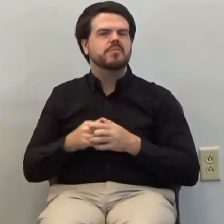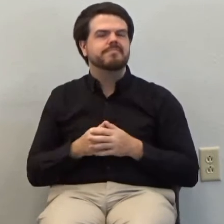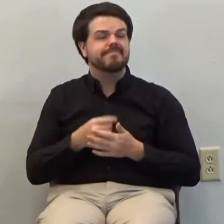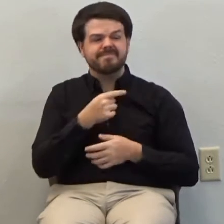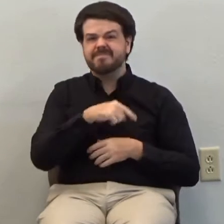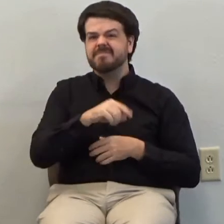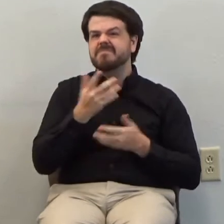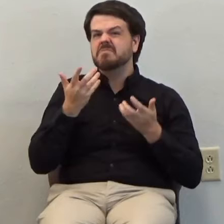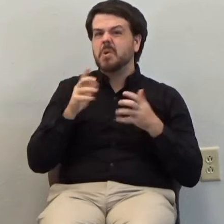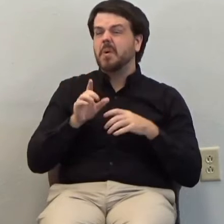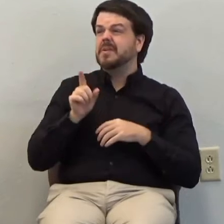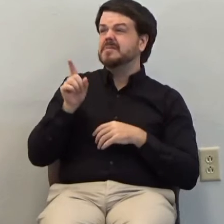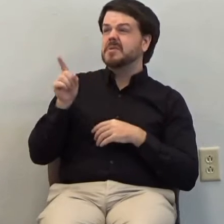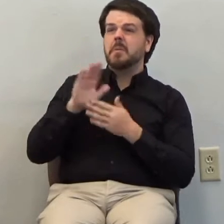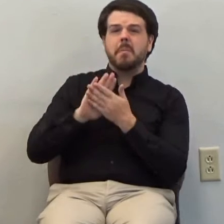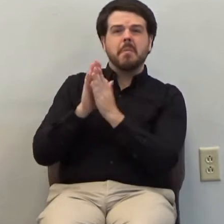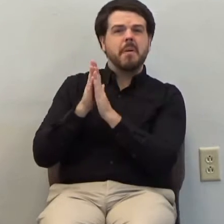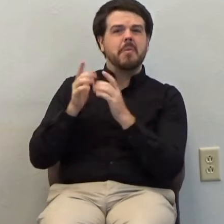their Lord.